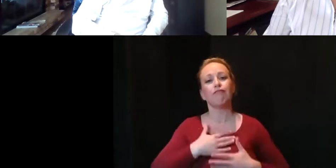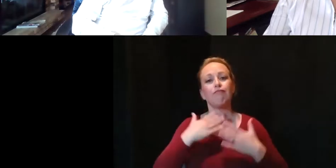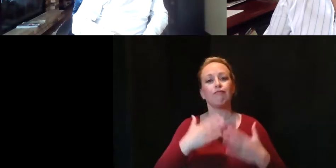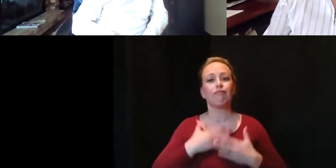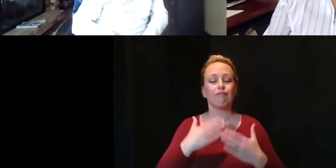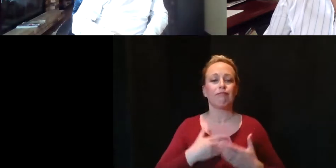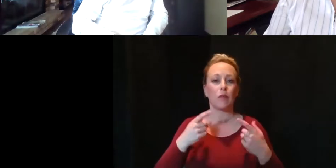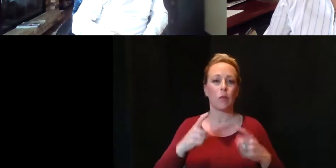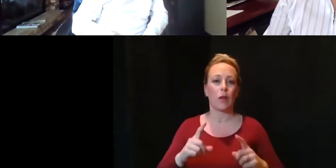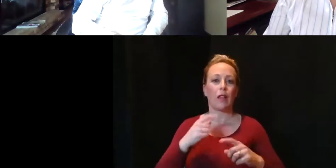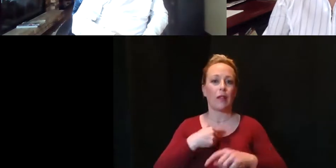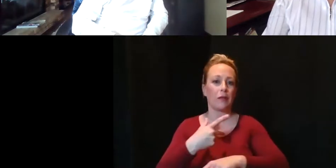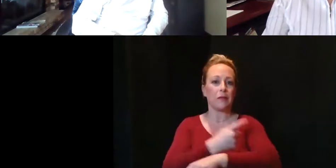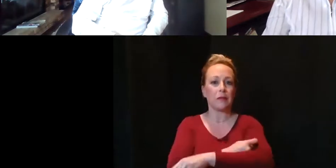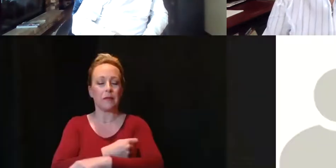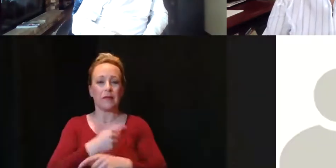days. Thank you.